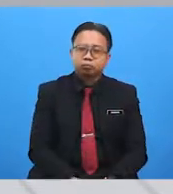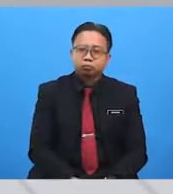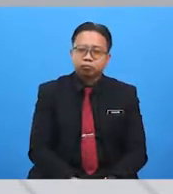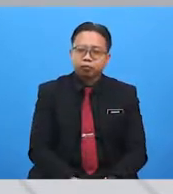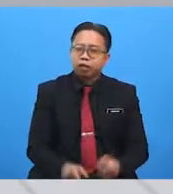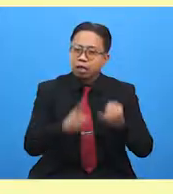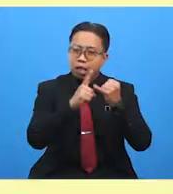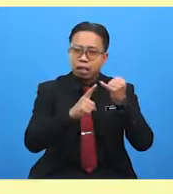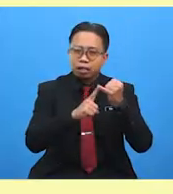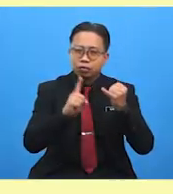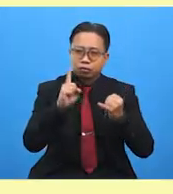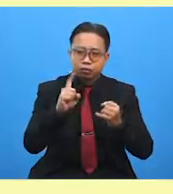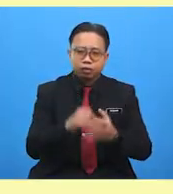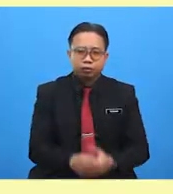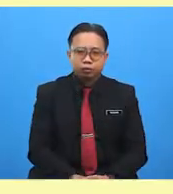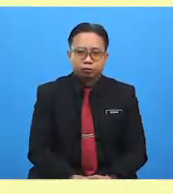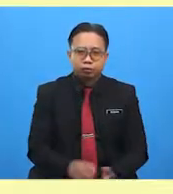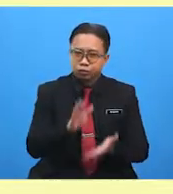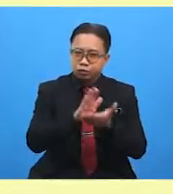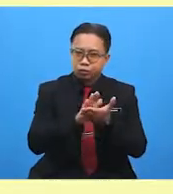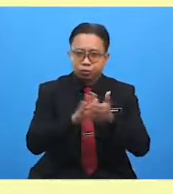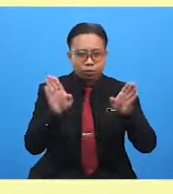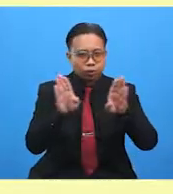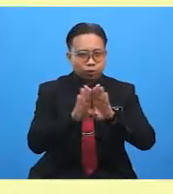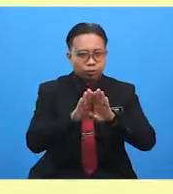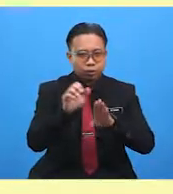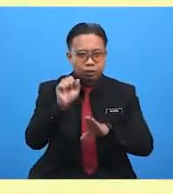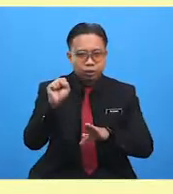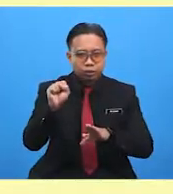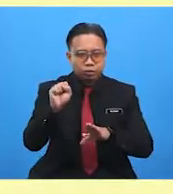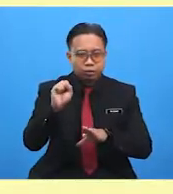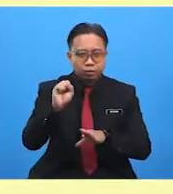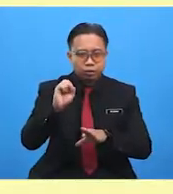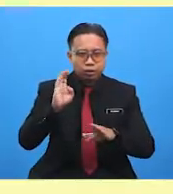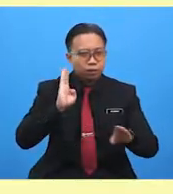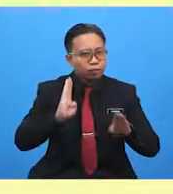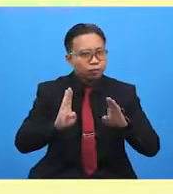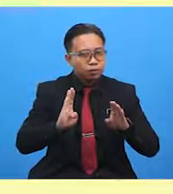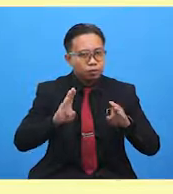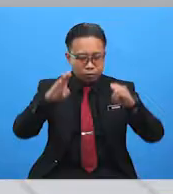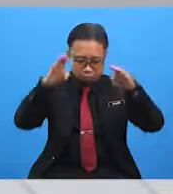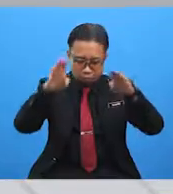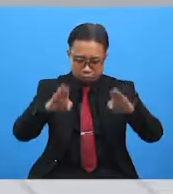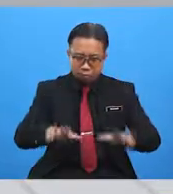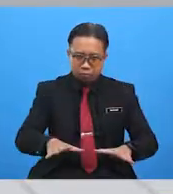the last one, Schools close as blizzards continue. Blizzards,